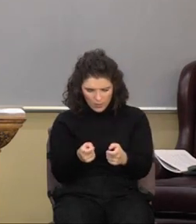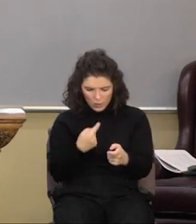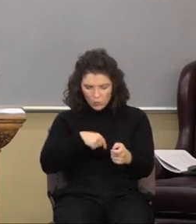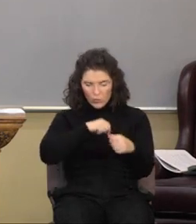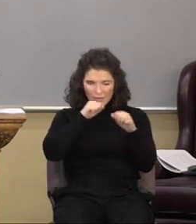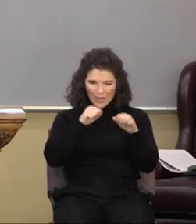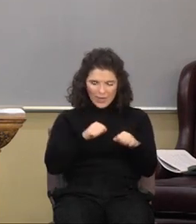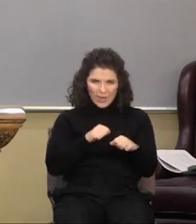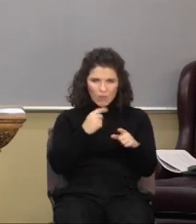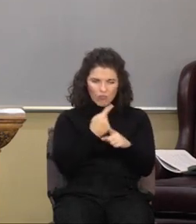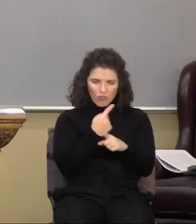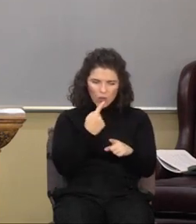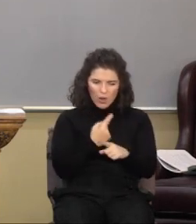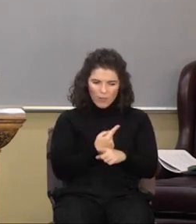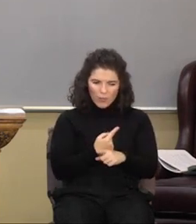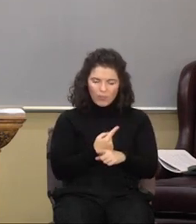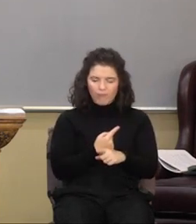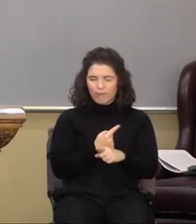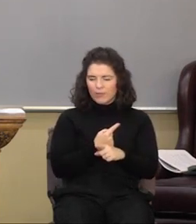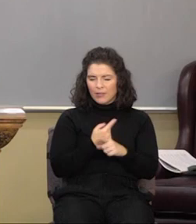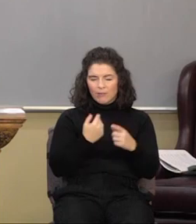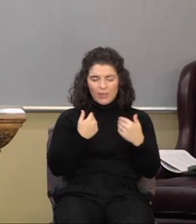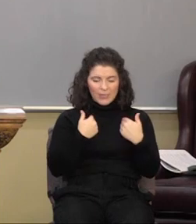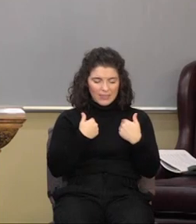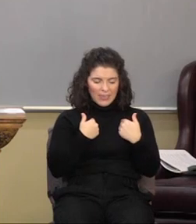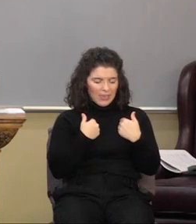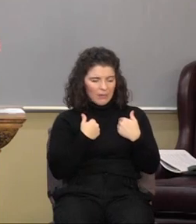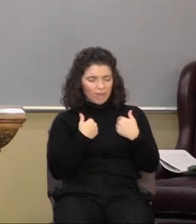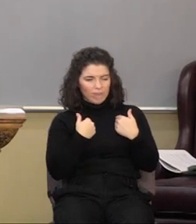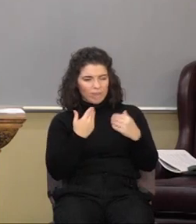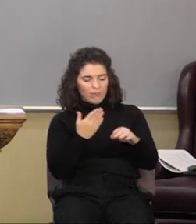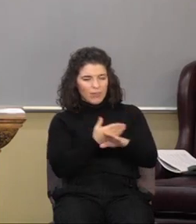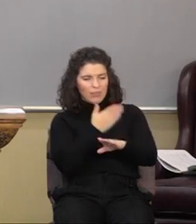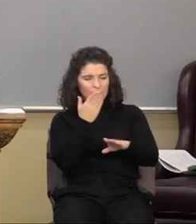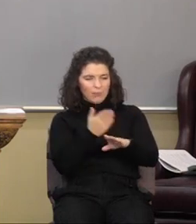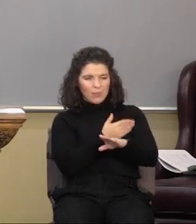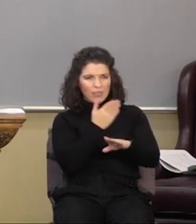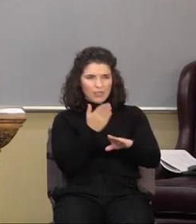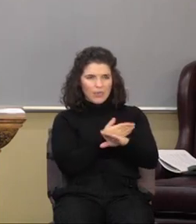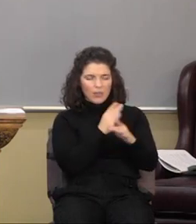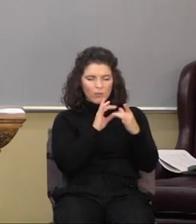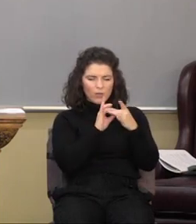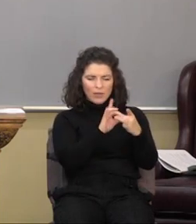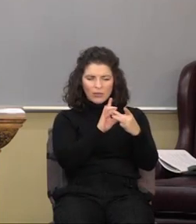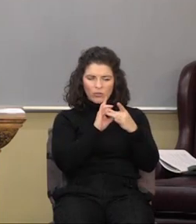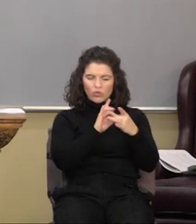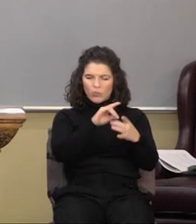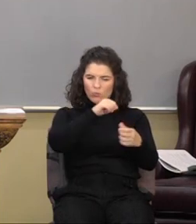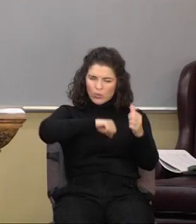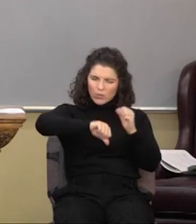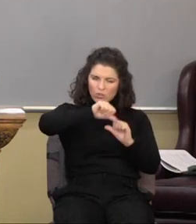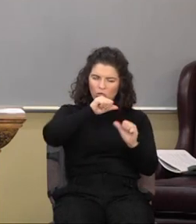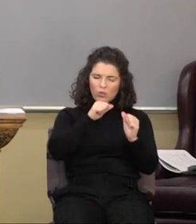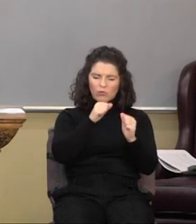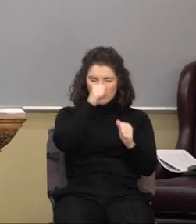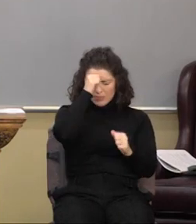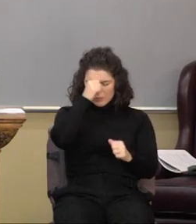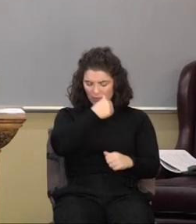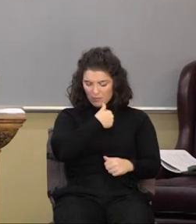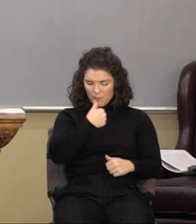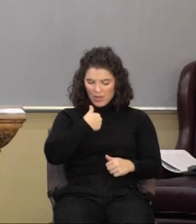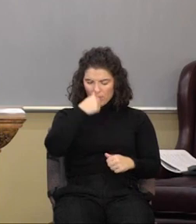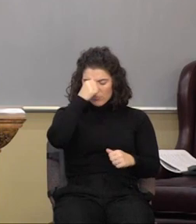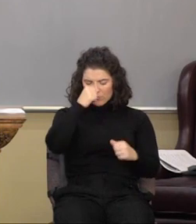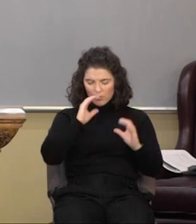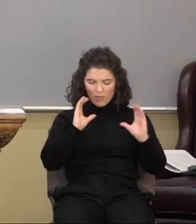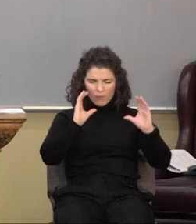we can properly maintain the relationship between one another as members of the body of Christ, may we continually